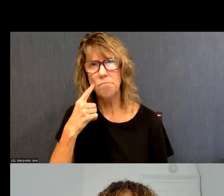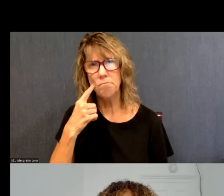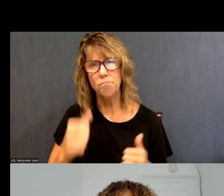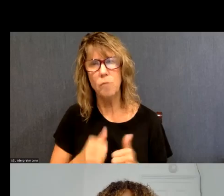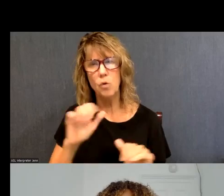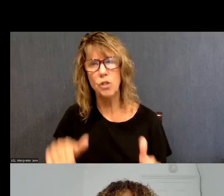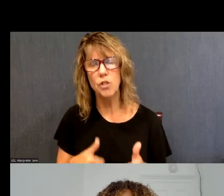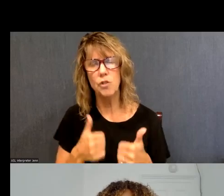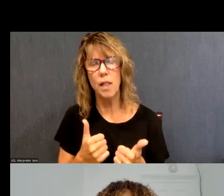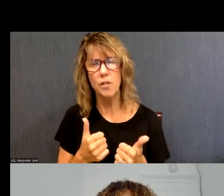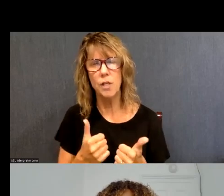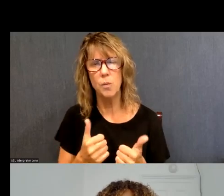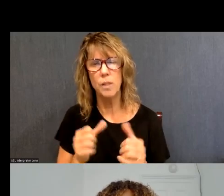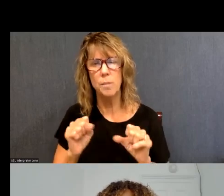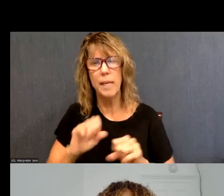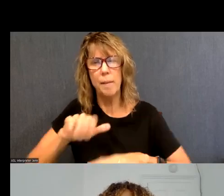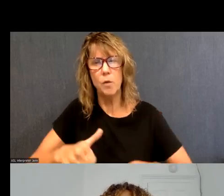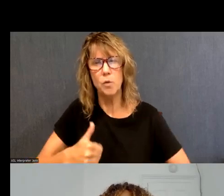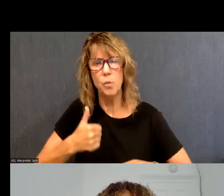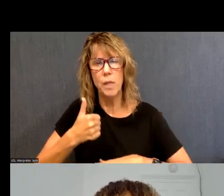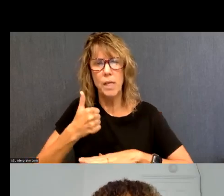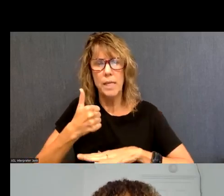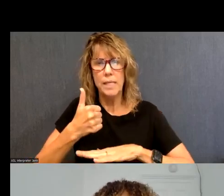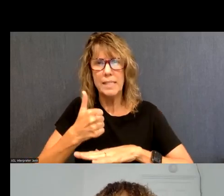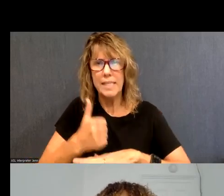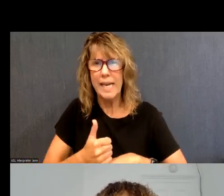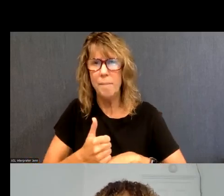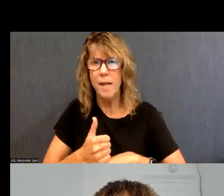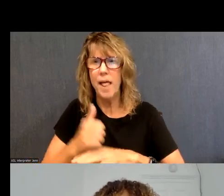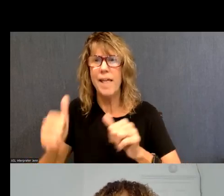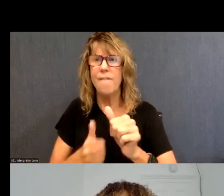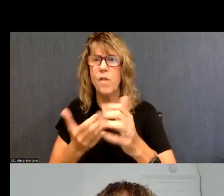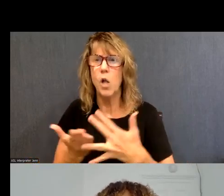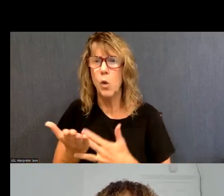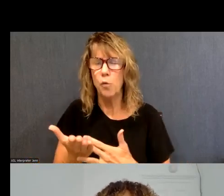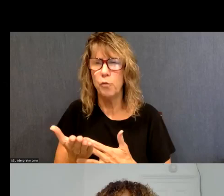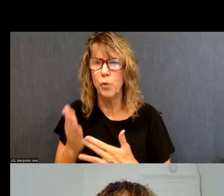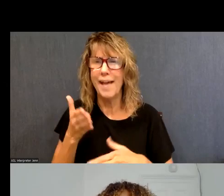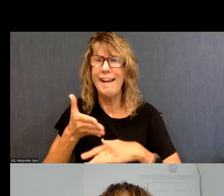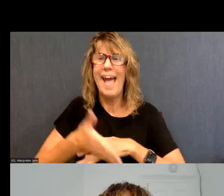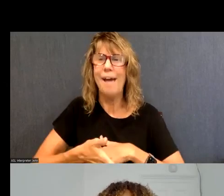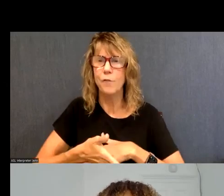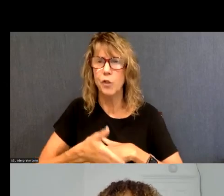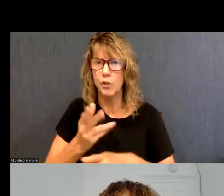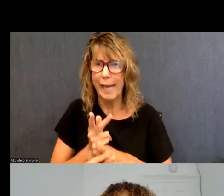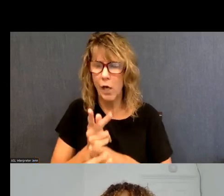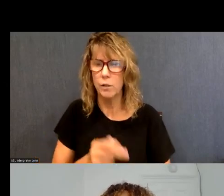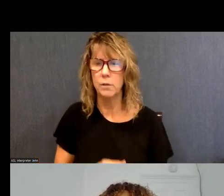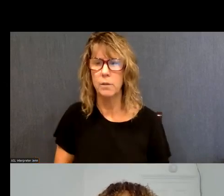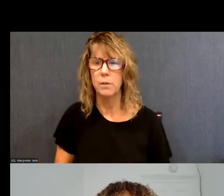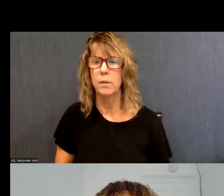setting up that, um, that follow through and that aftercare. Um, I, I